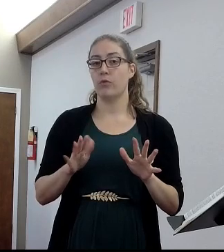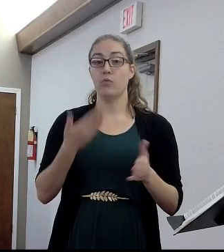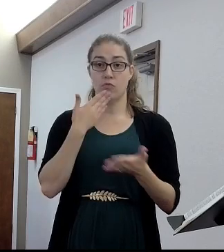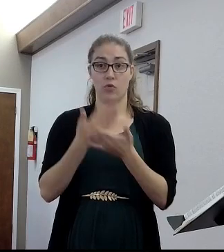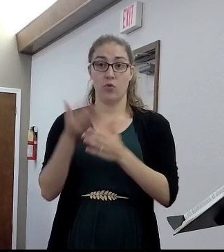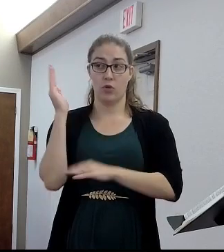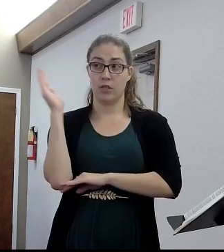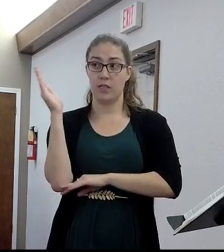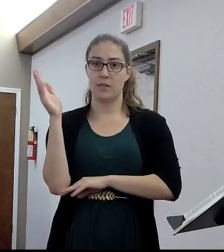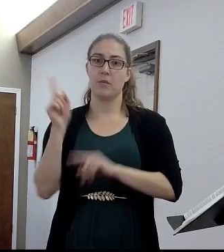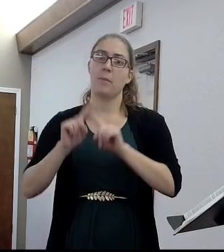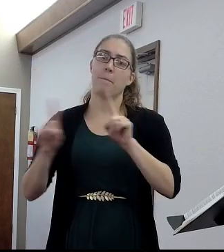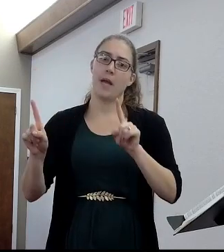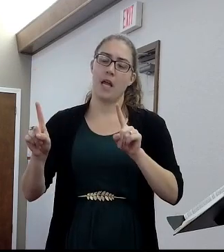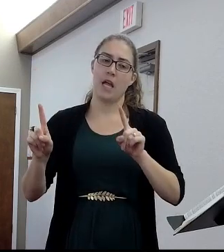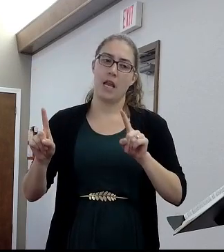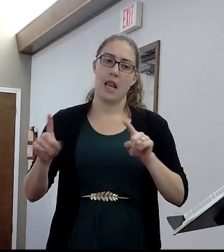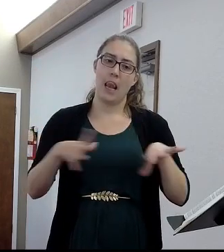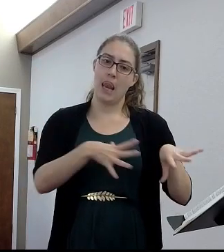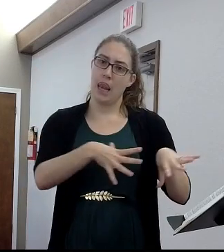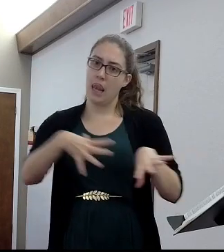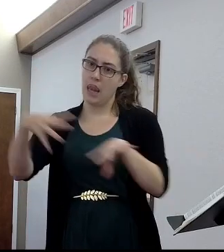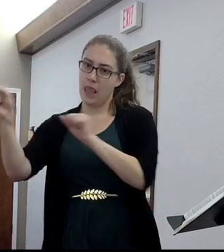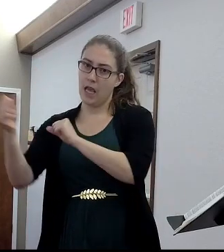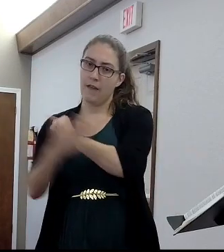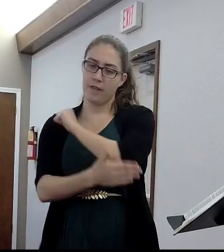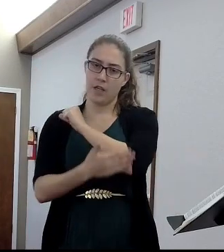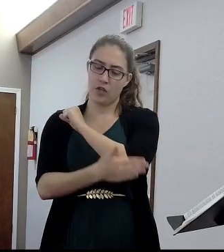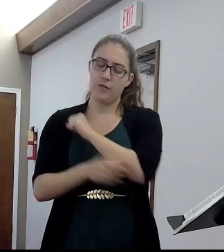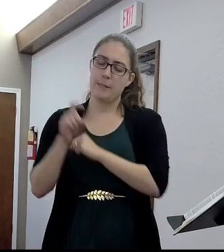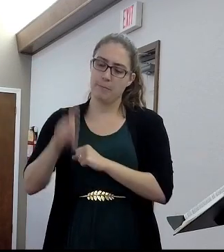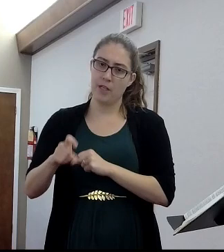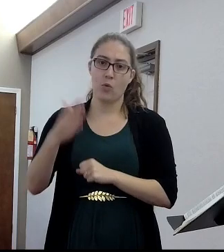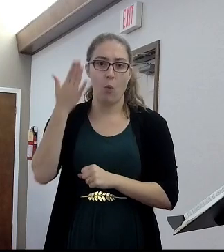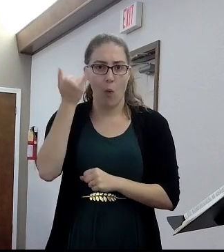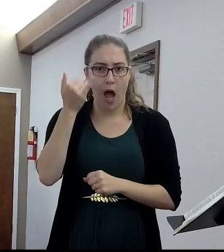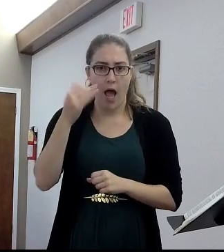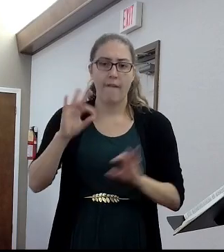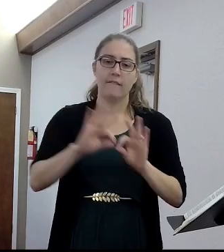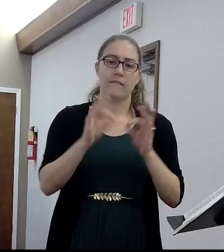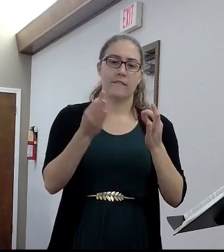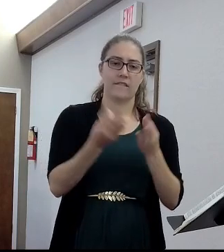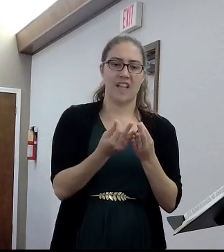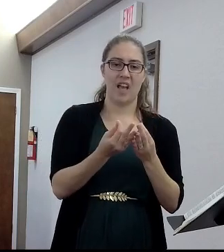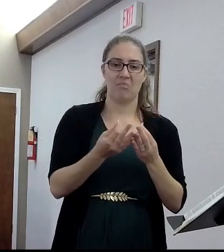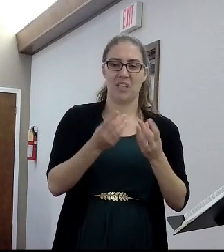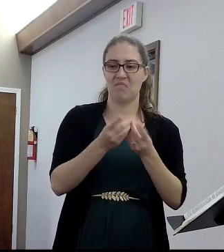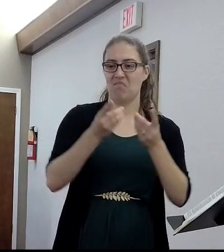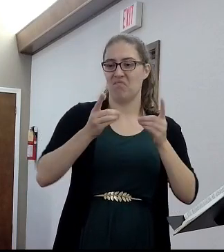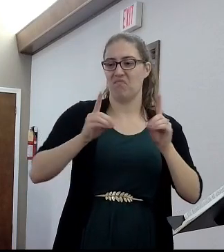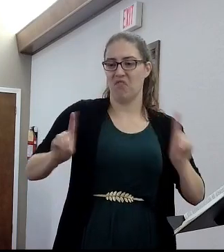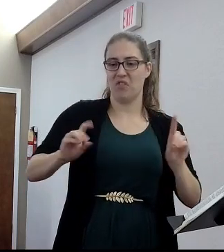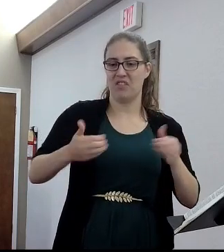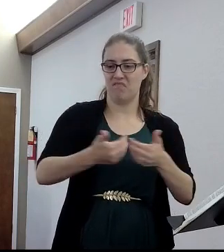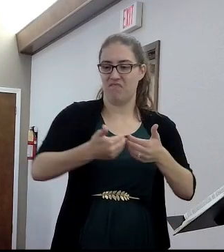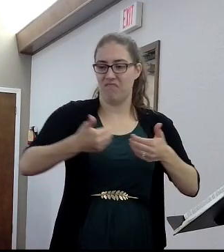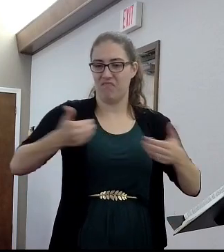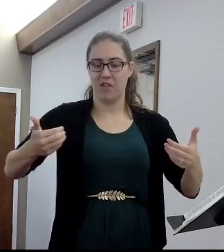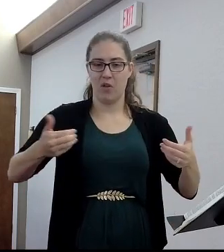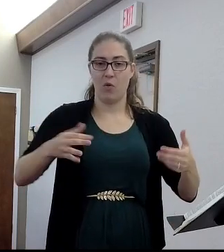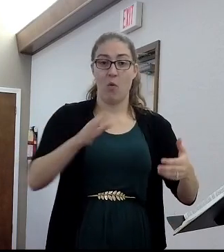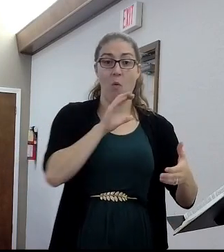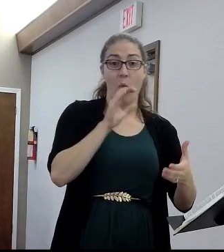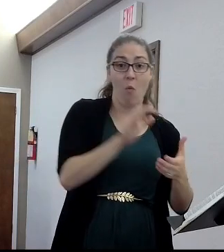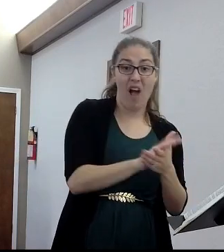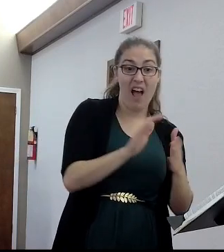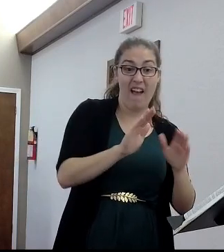hasn't been out of the country. His family forced him to wipe the kids, and so it's still